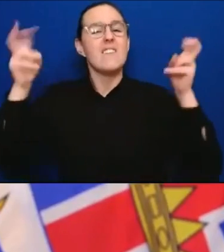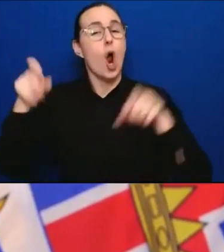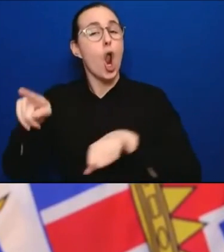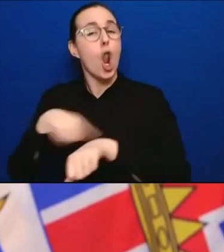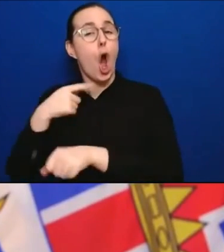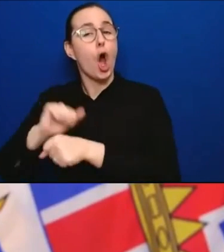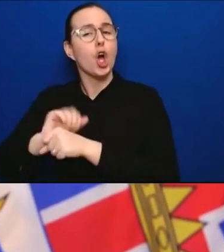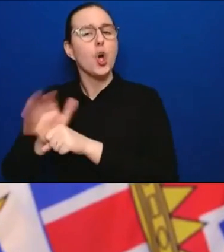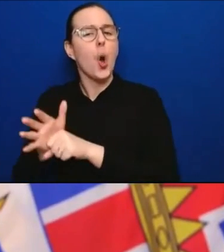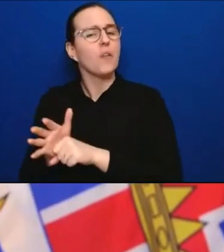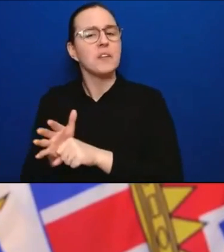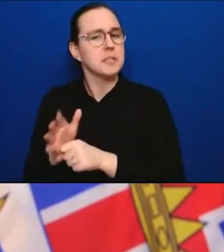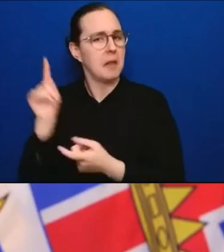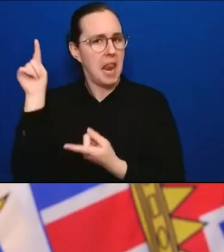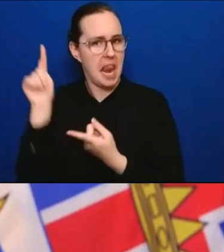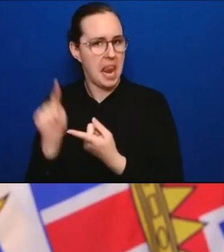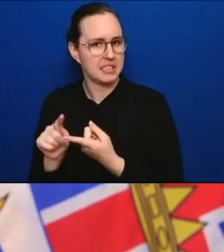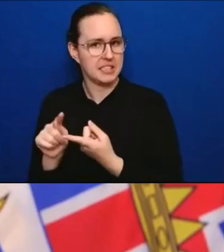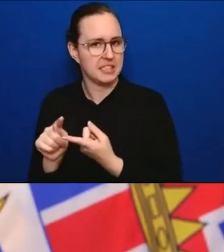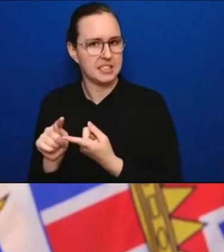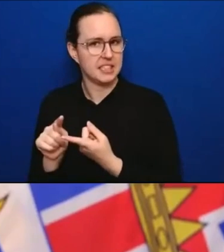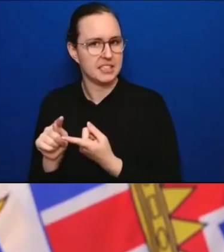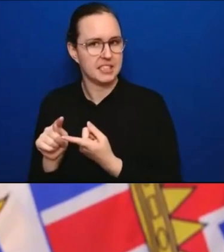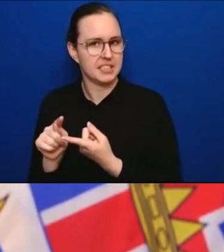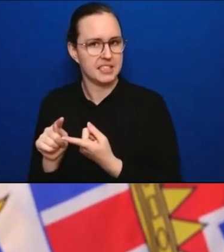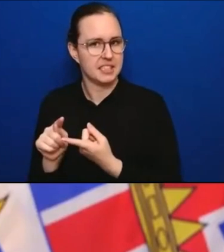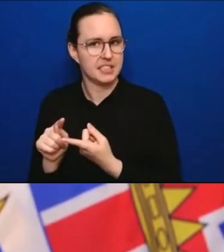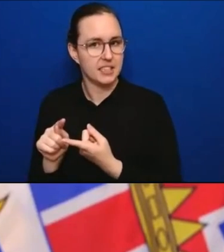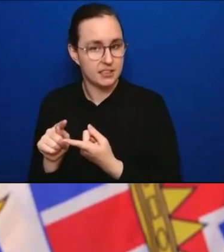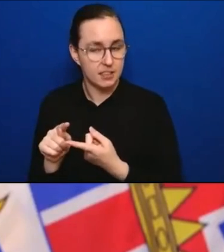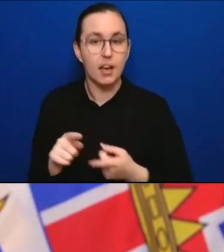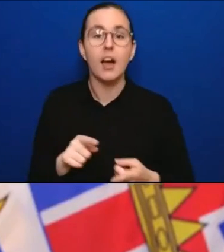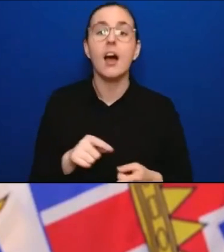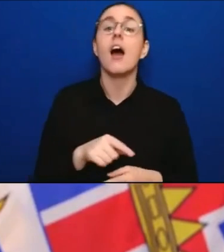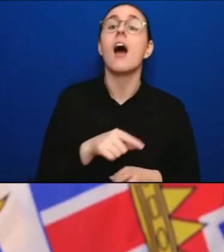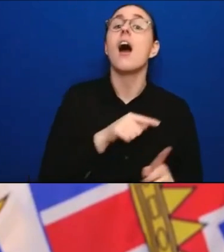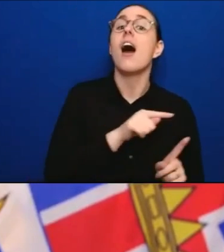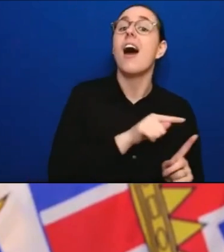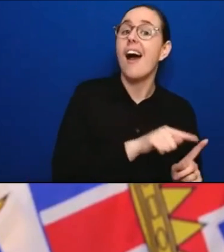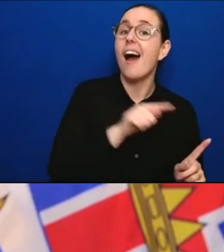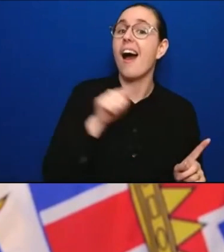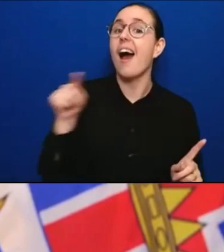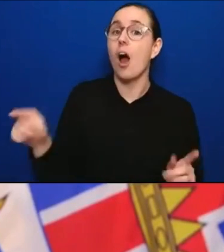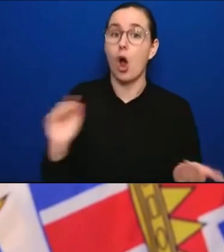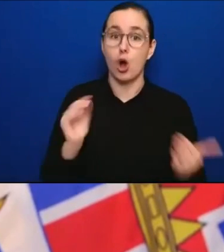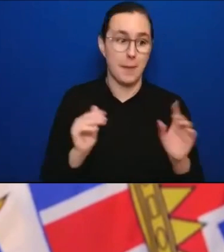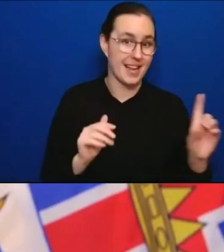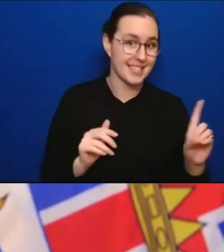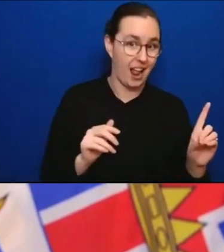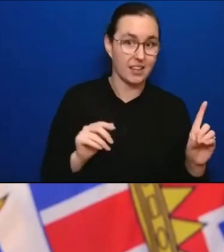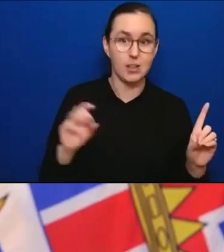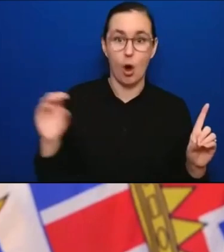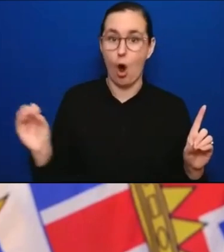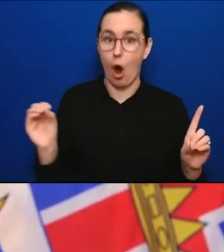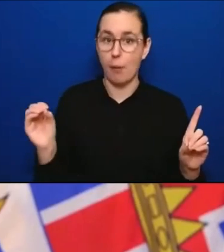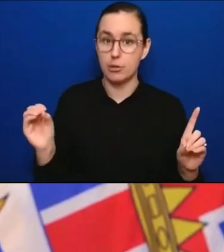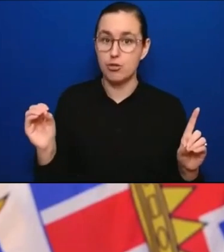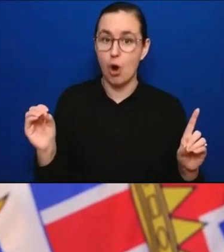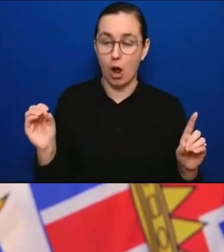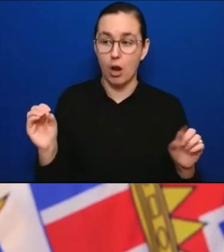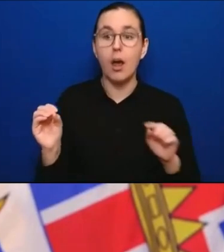vaccination, again, is another thing that protects you from long COVID. Really important. We still don't have a good